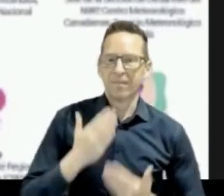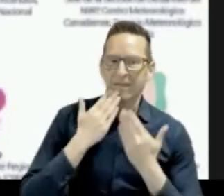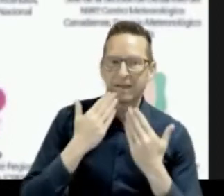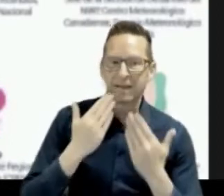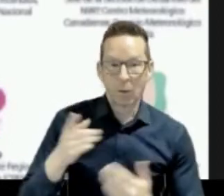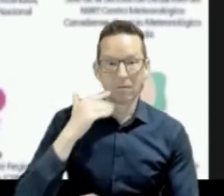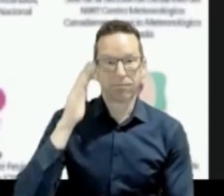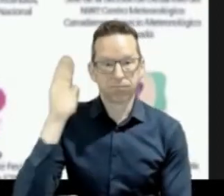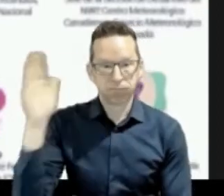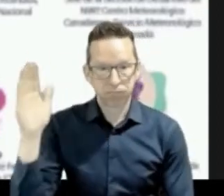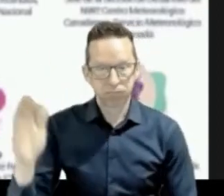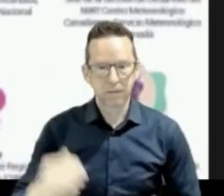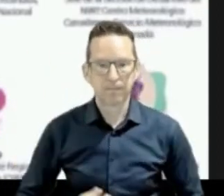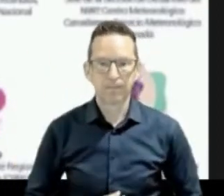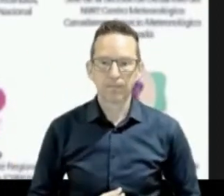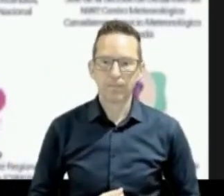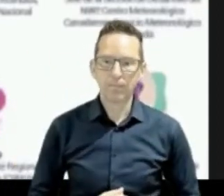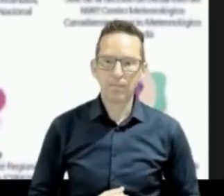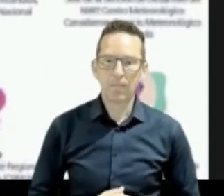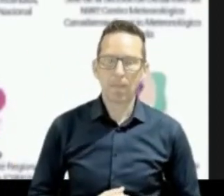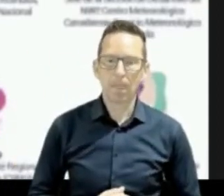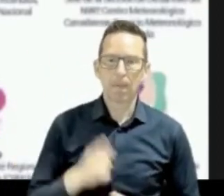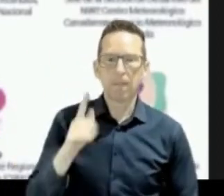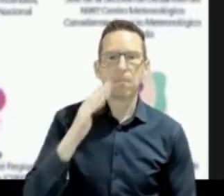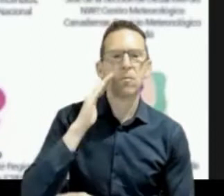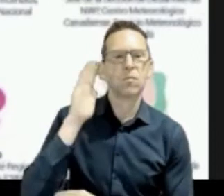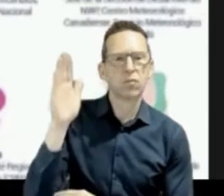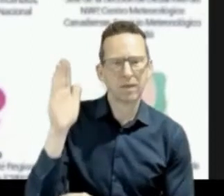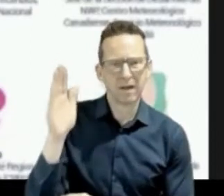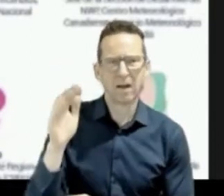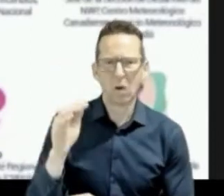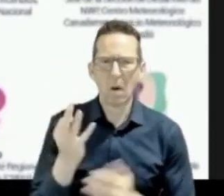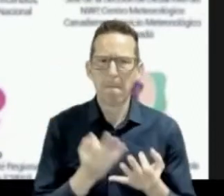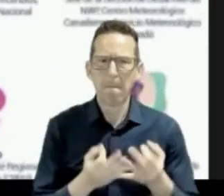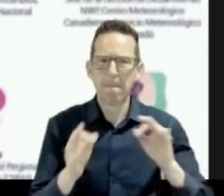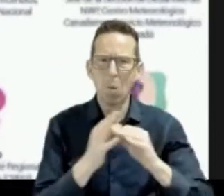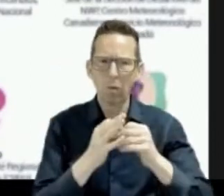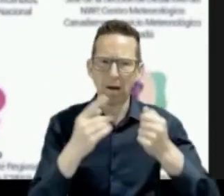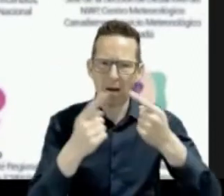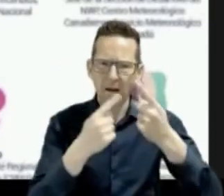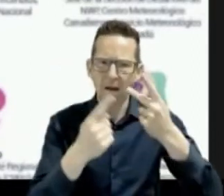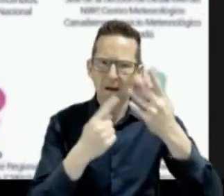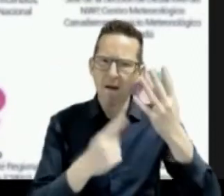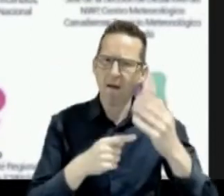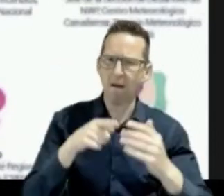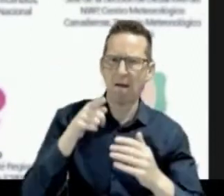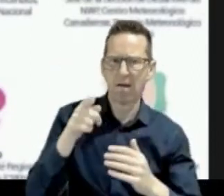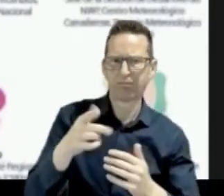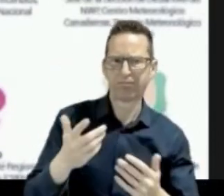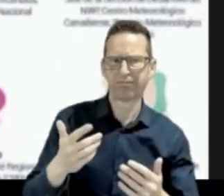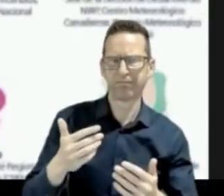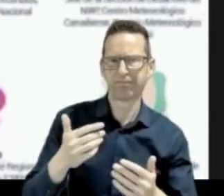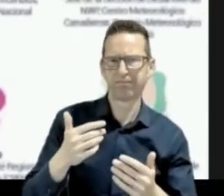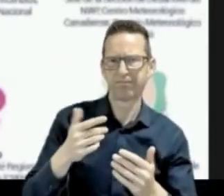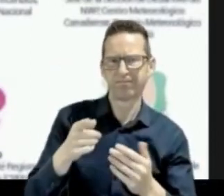The presentation has several key messages for the audience on the purpose of this session. Thank you. I would like